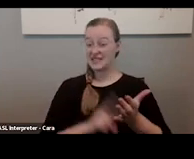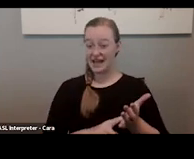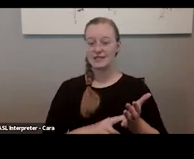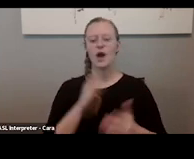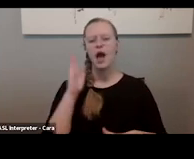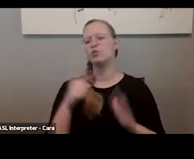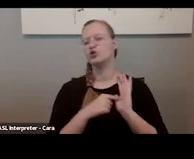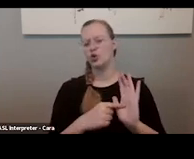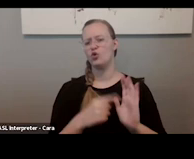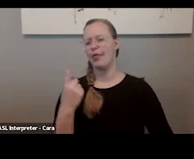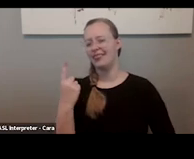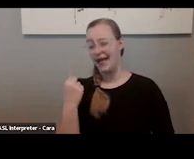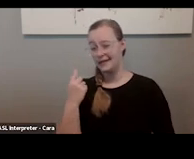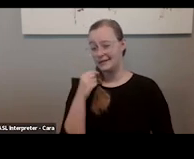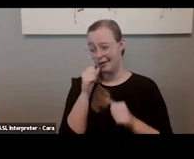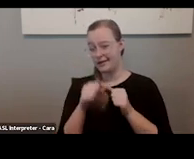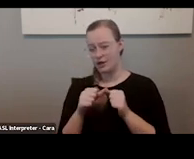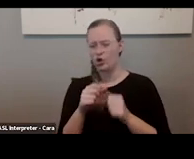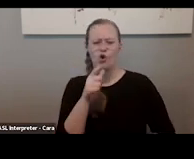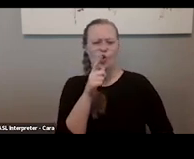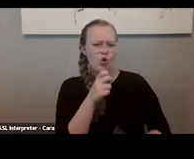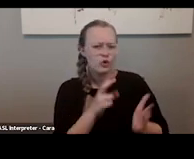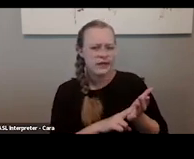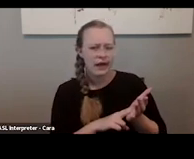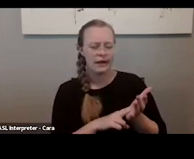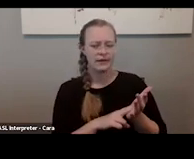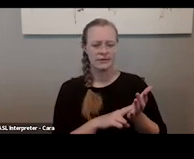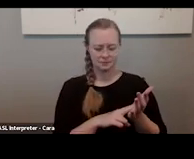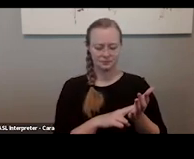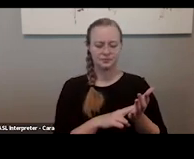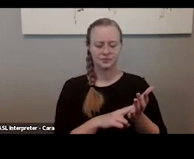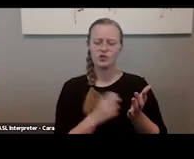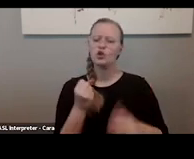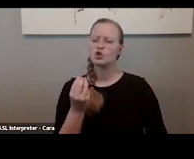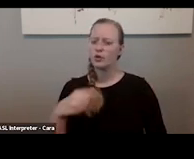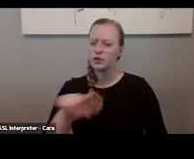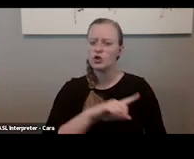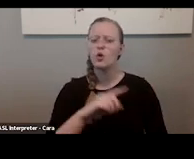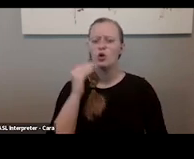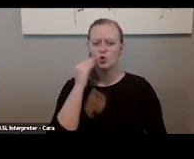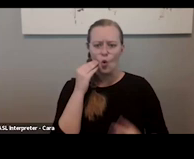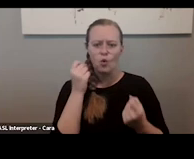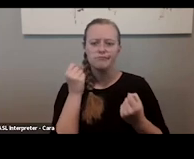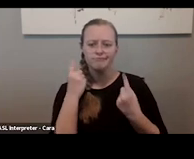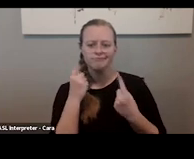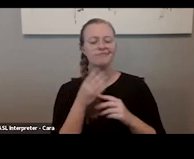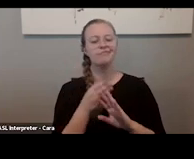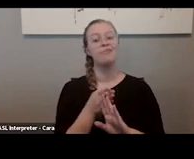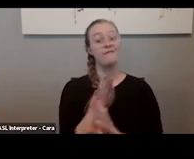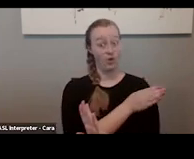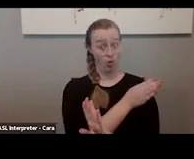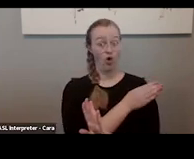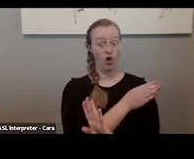to show you last year's letter of who signed on to those letters, so that you can have a good understanding before you go into the meeting.